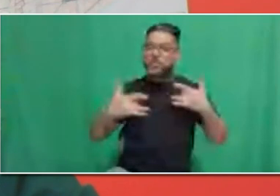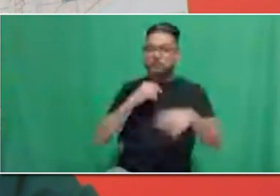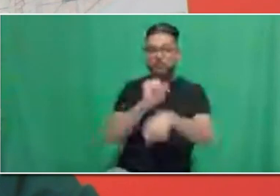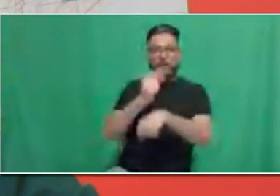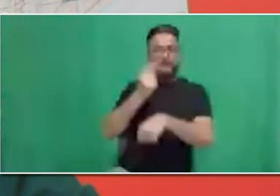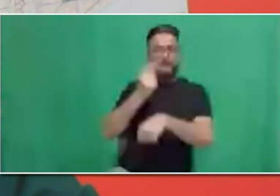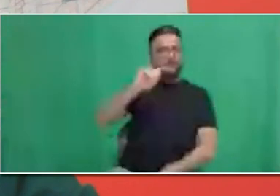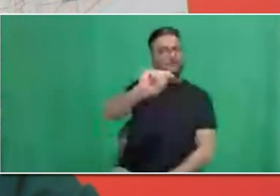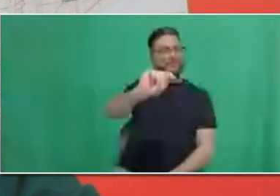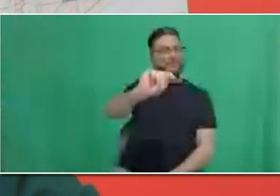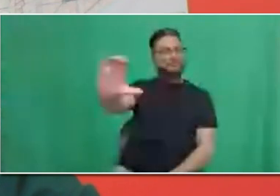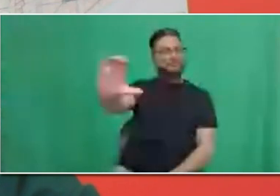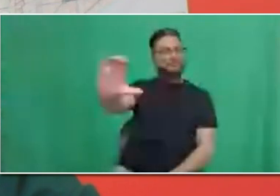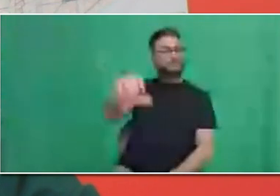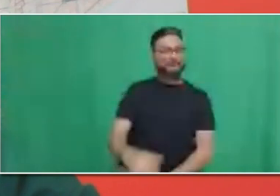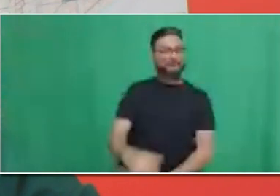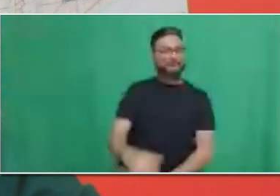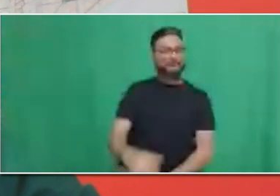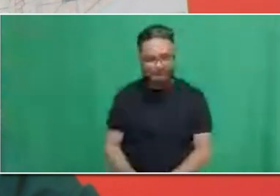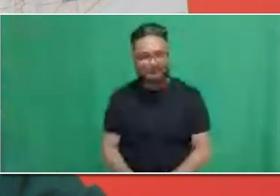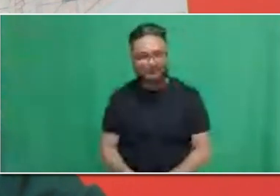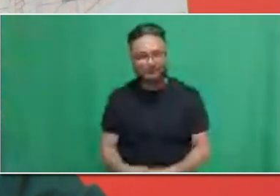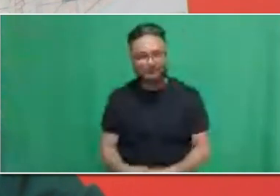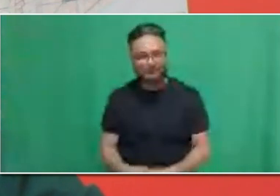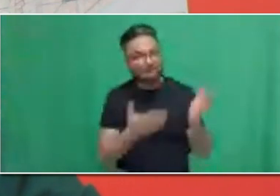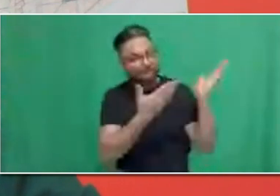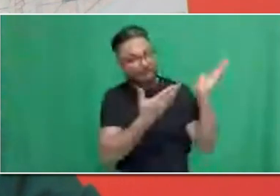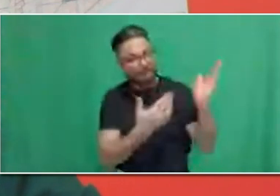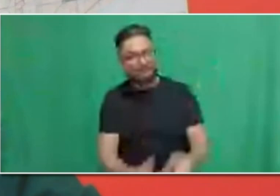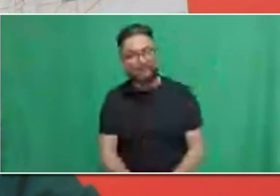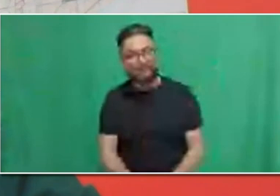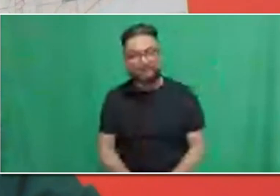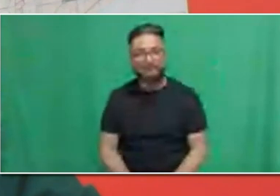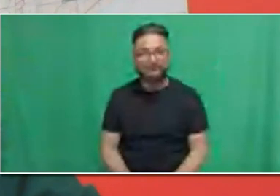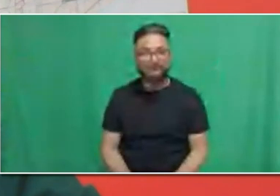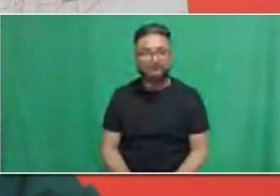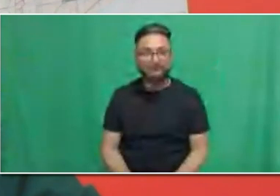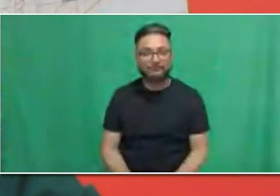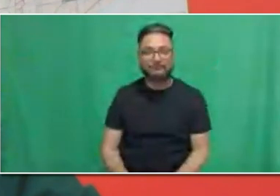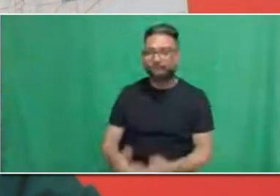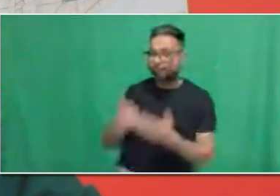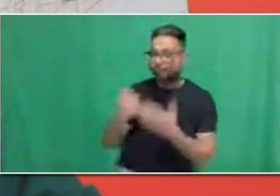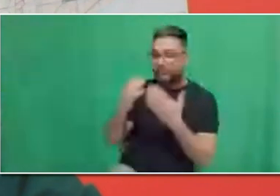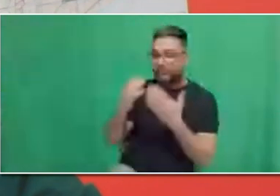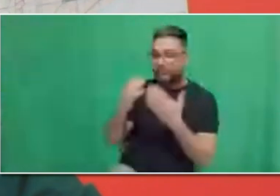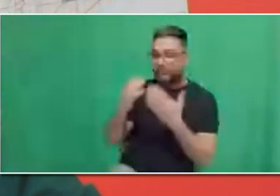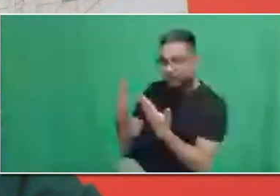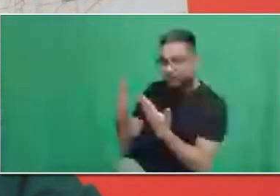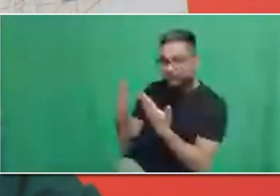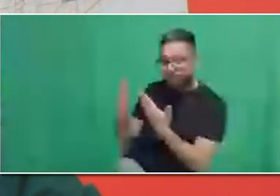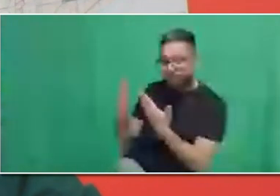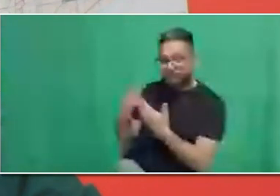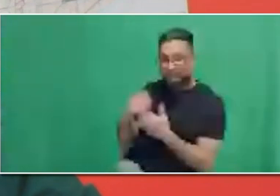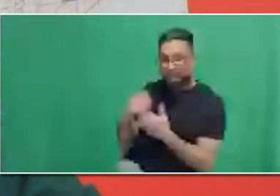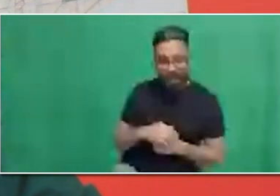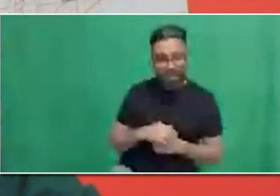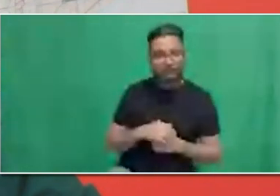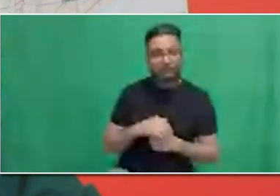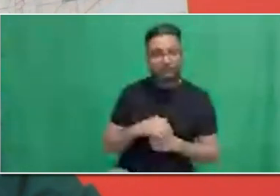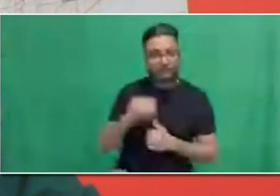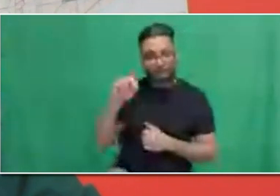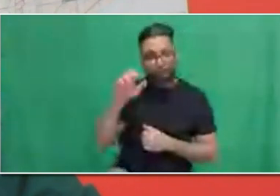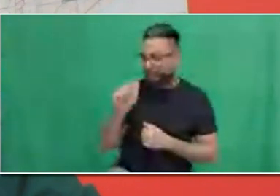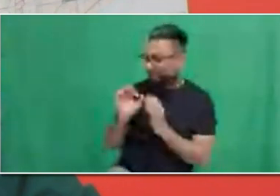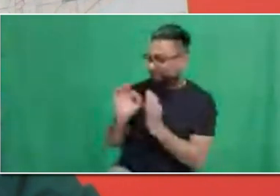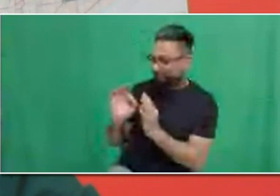Thank you, Andrea. That was so amazing to hear about your career. So I'd now like to turn it over